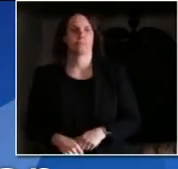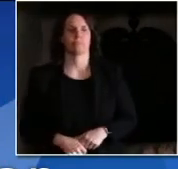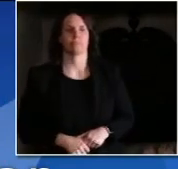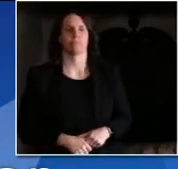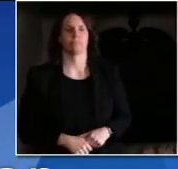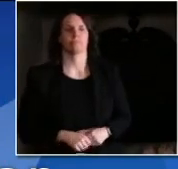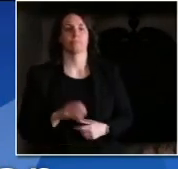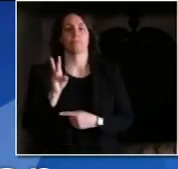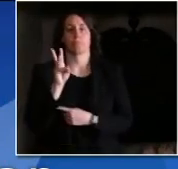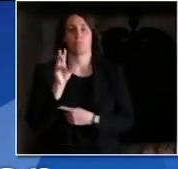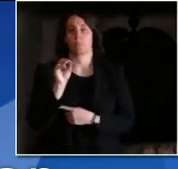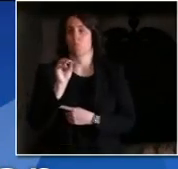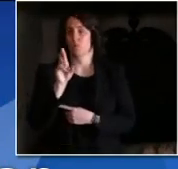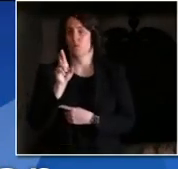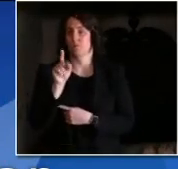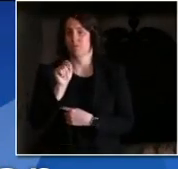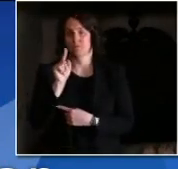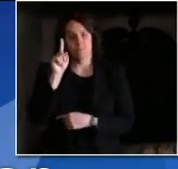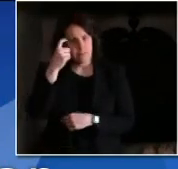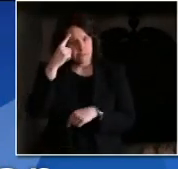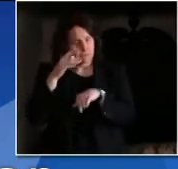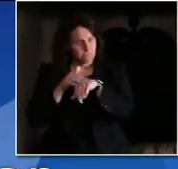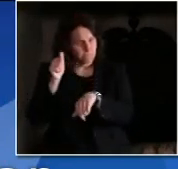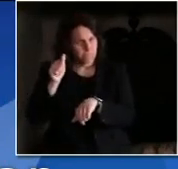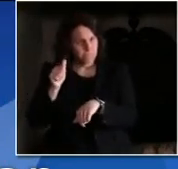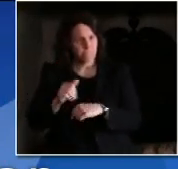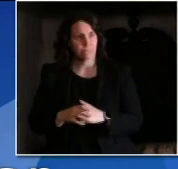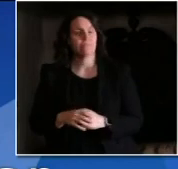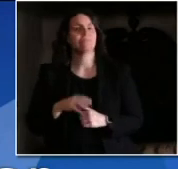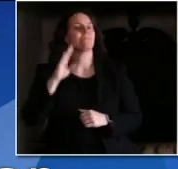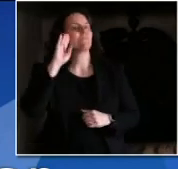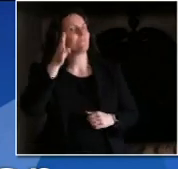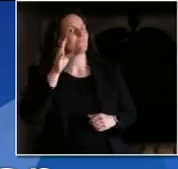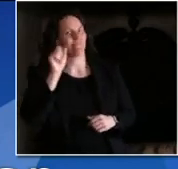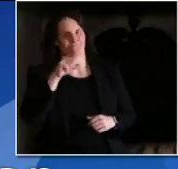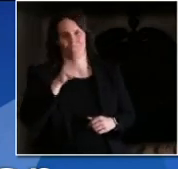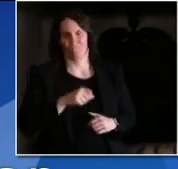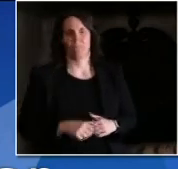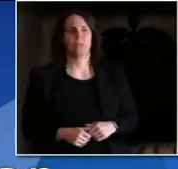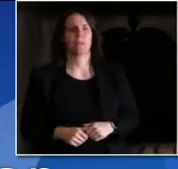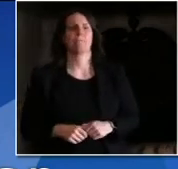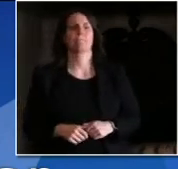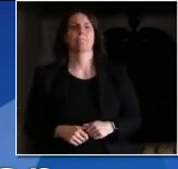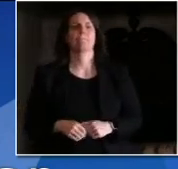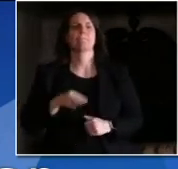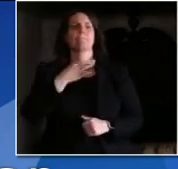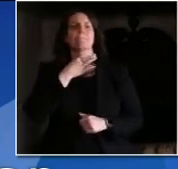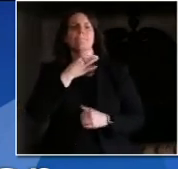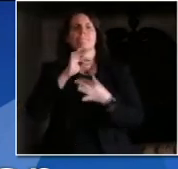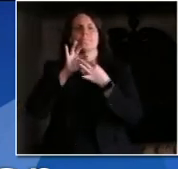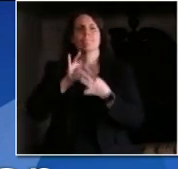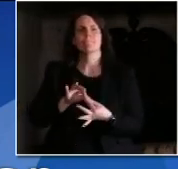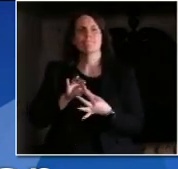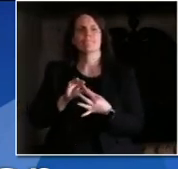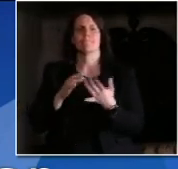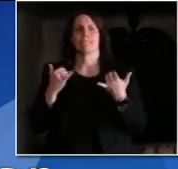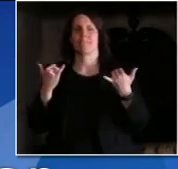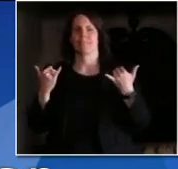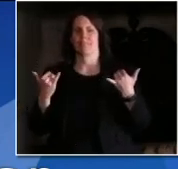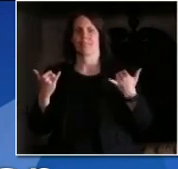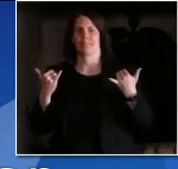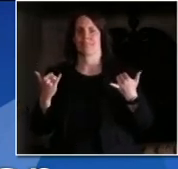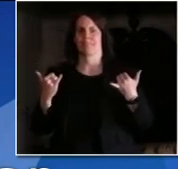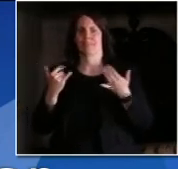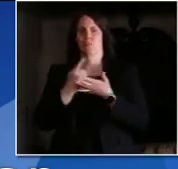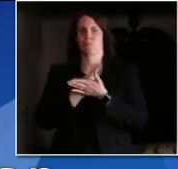Hi there. Hi there. So my question has to do with this week's relief bill, and I'm wondering